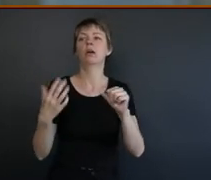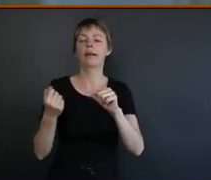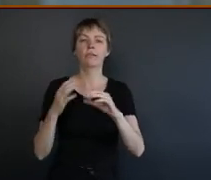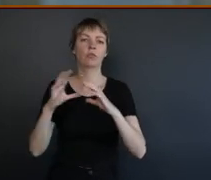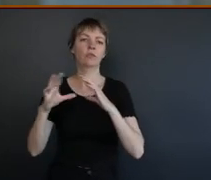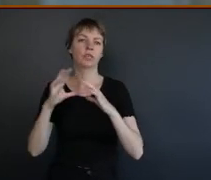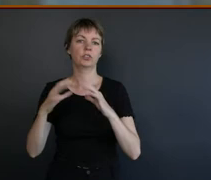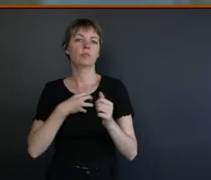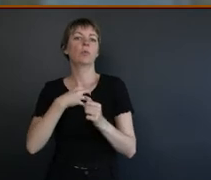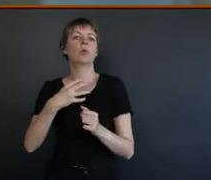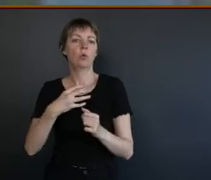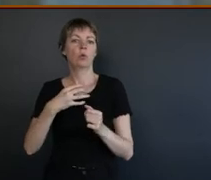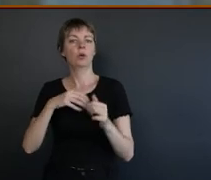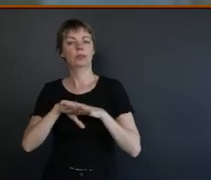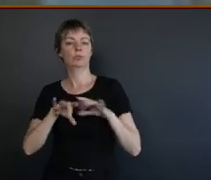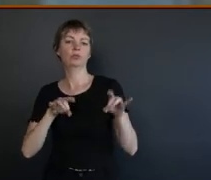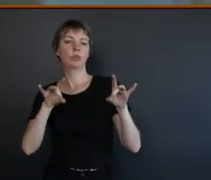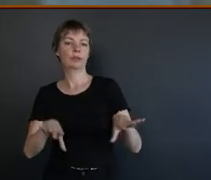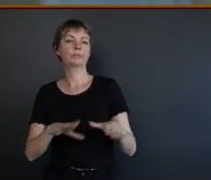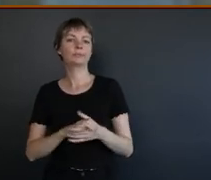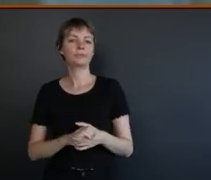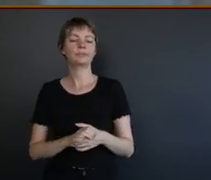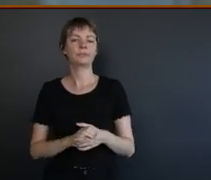that people in Australia are picking up.